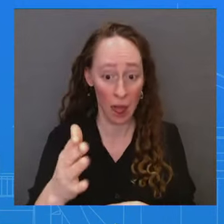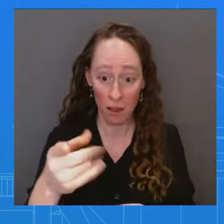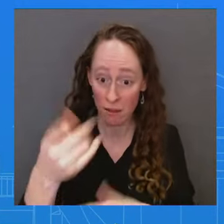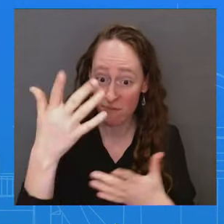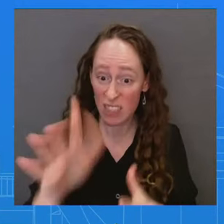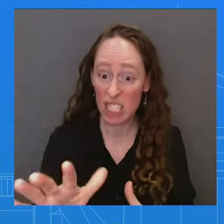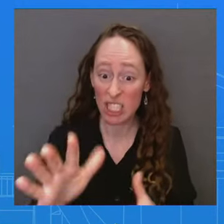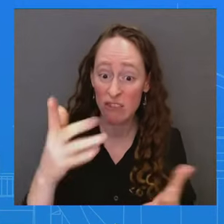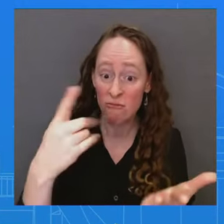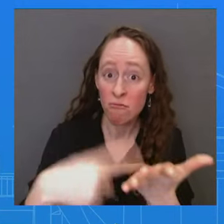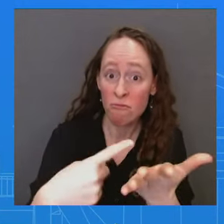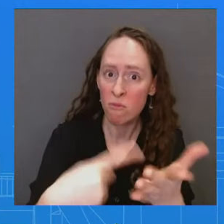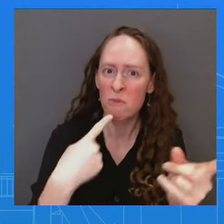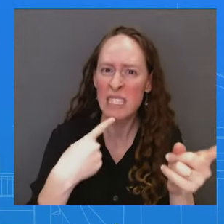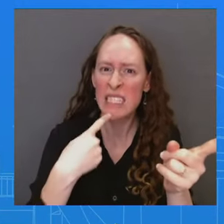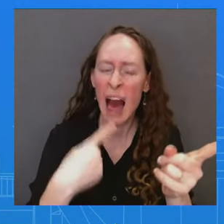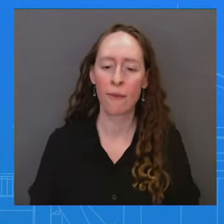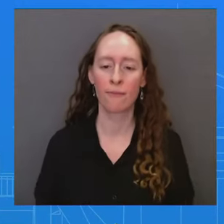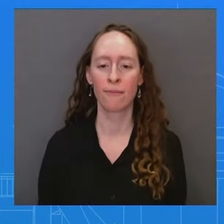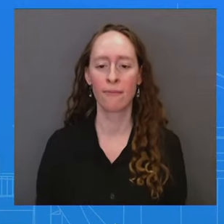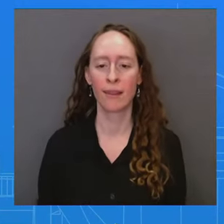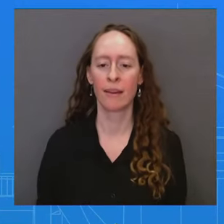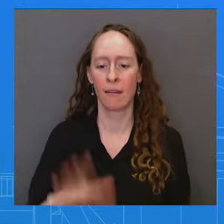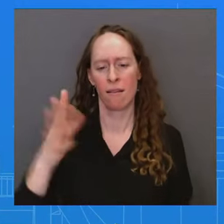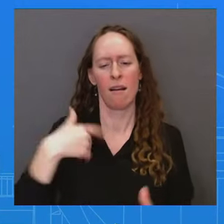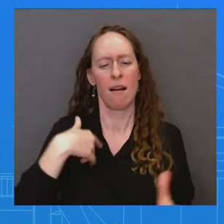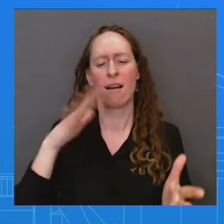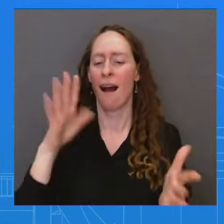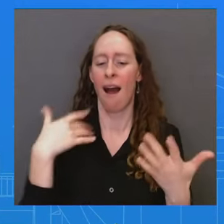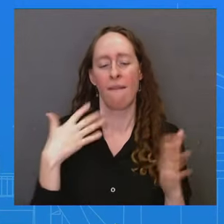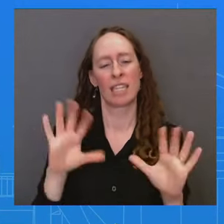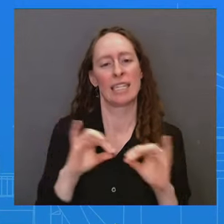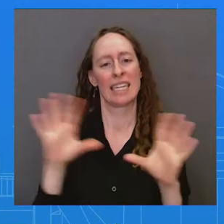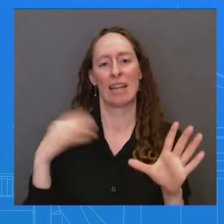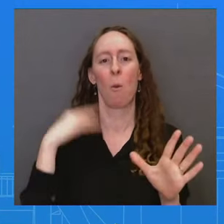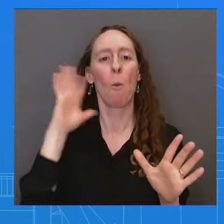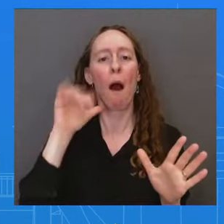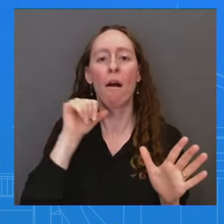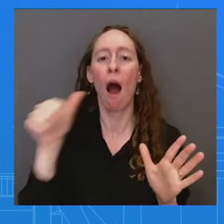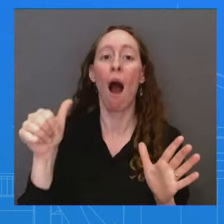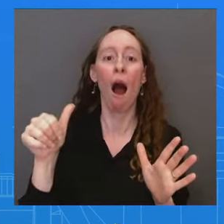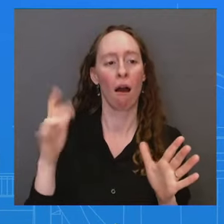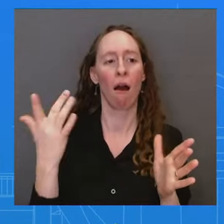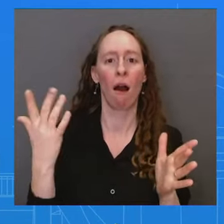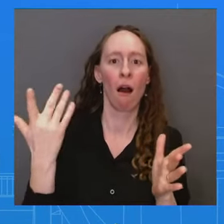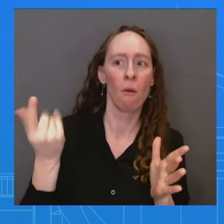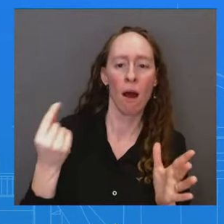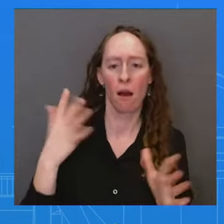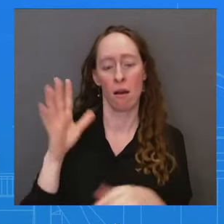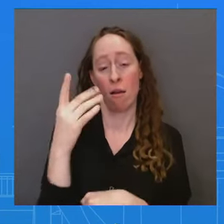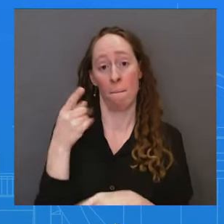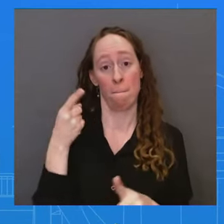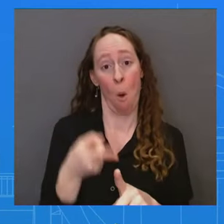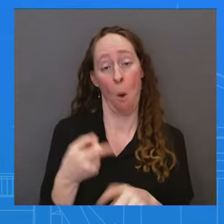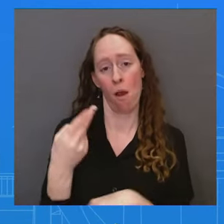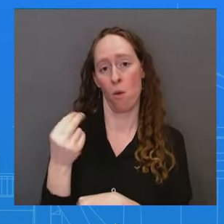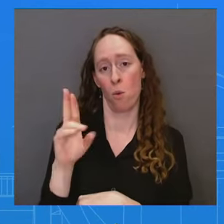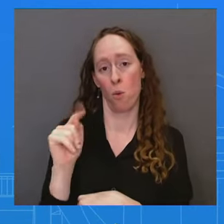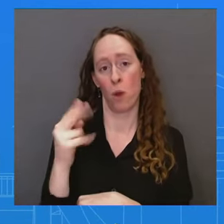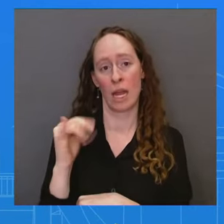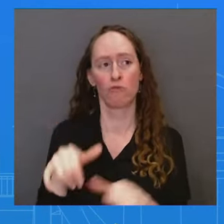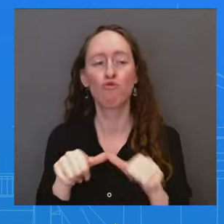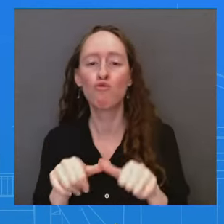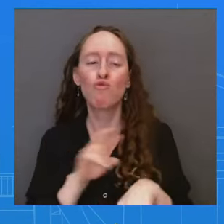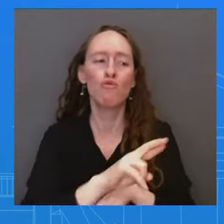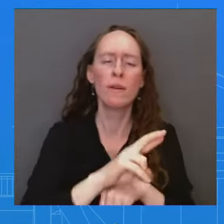or another. As we have said repeatedly, the Houthis need to stop these attacks and that they will bear the consequences for any failure to do so. And you